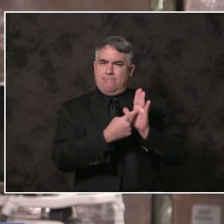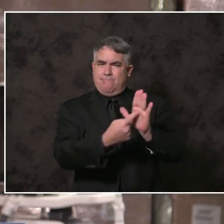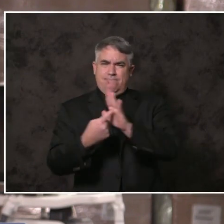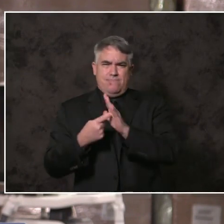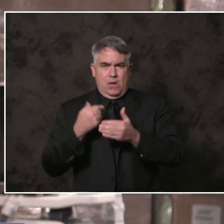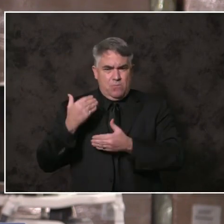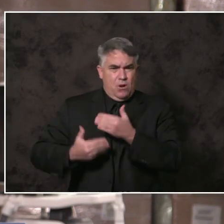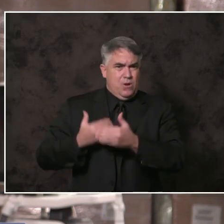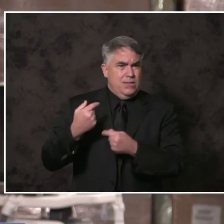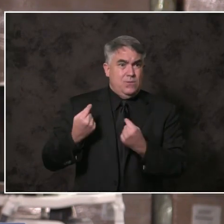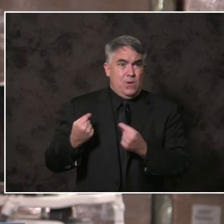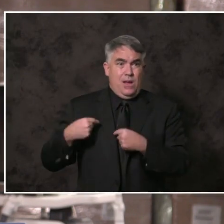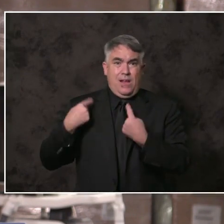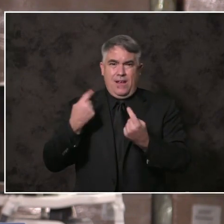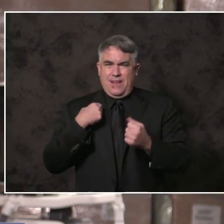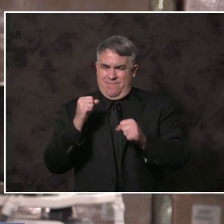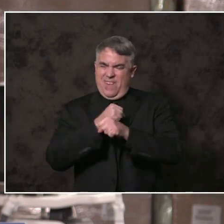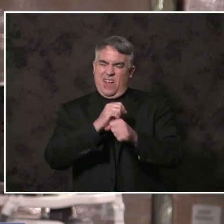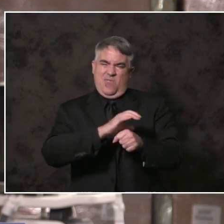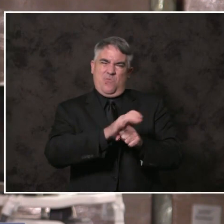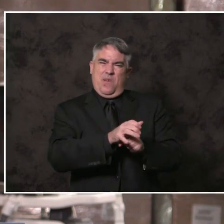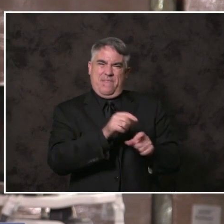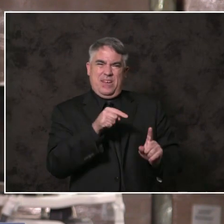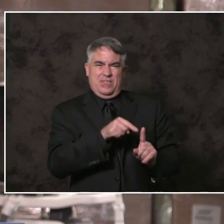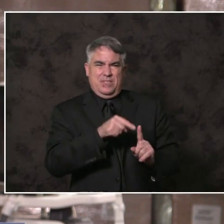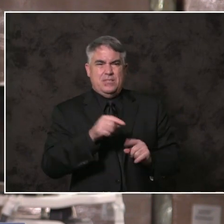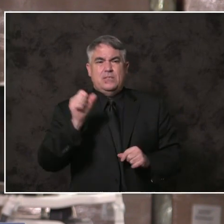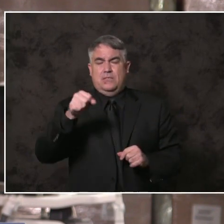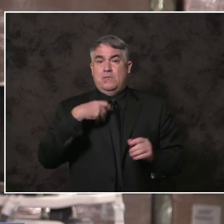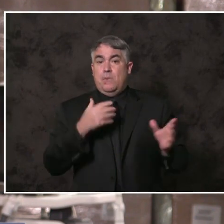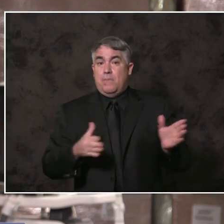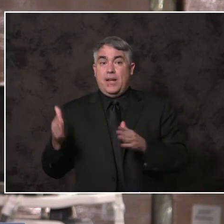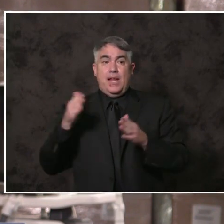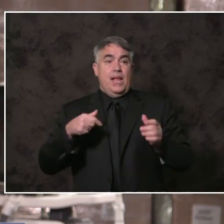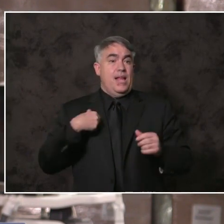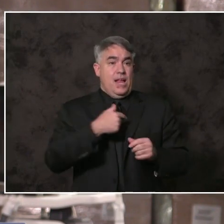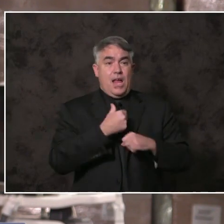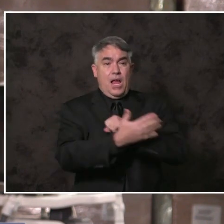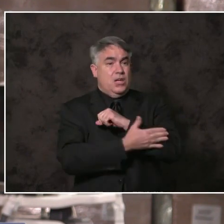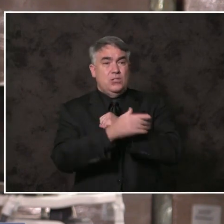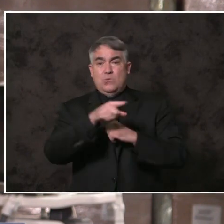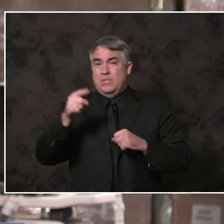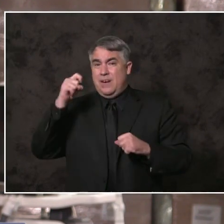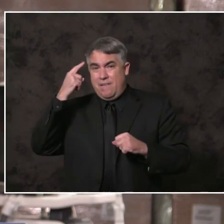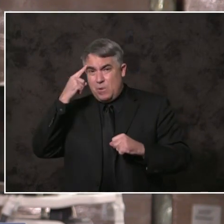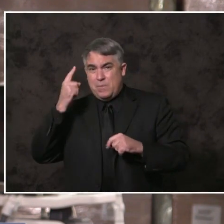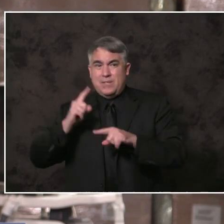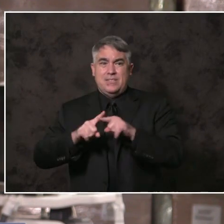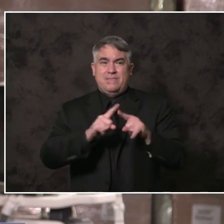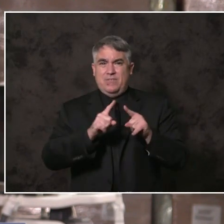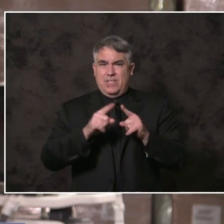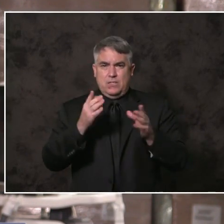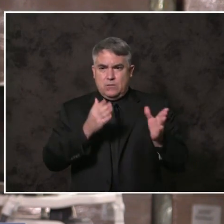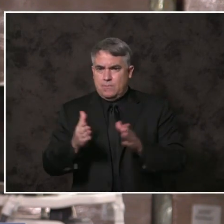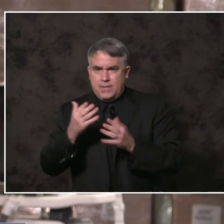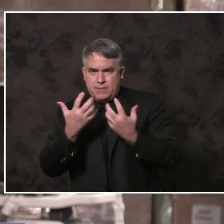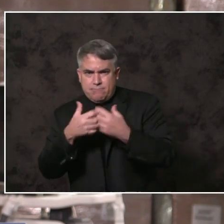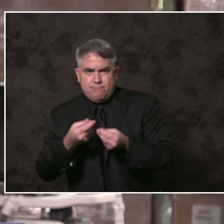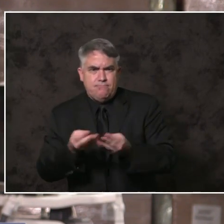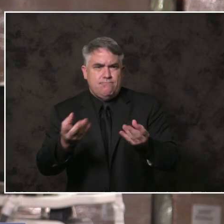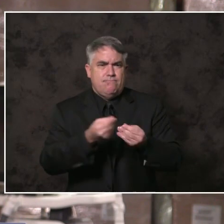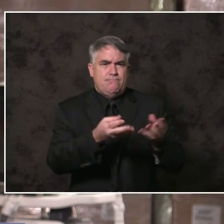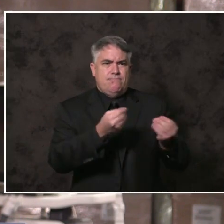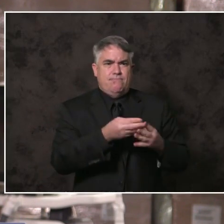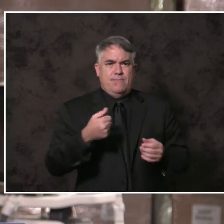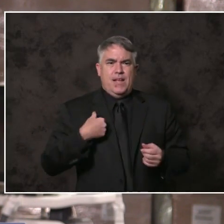Along with plans to set our county government in a new direction. We don't simply strive to get